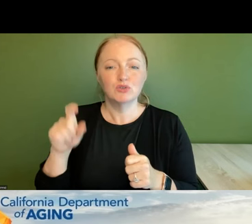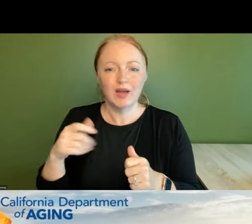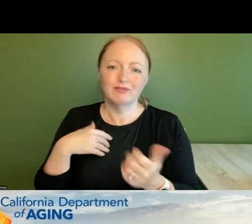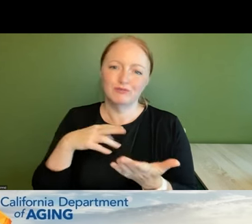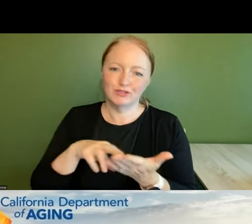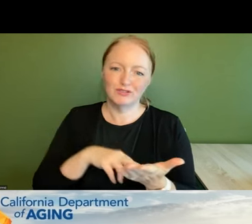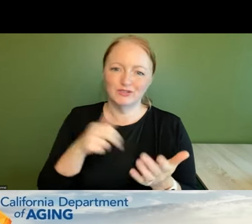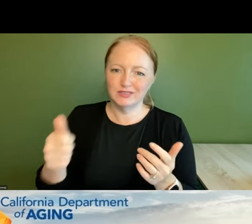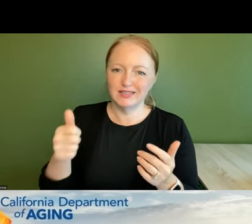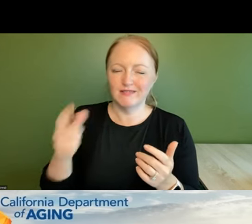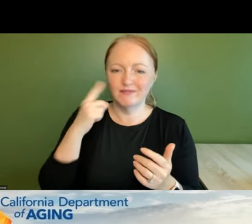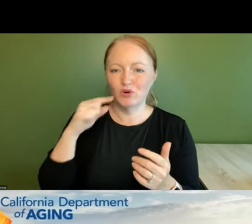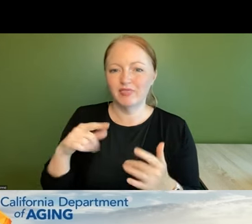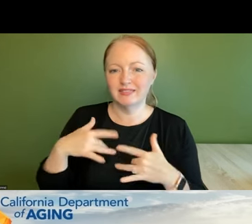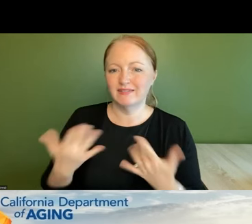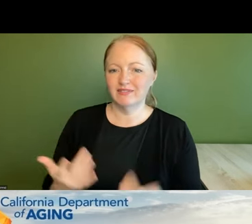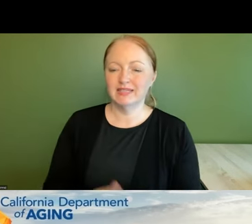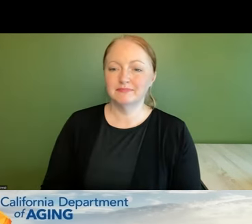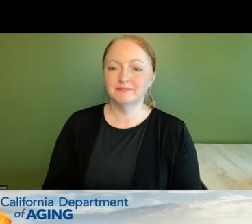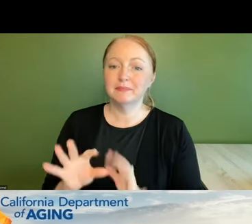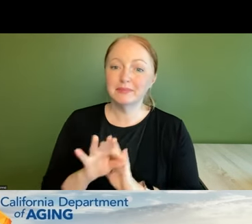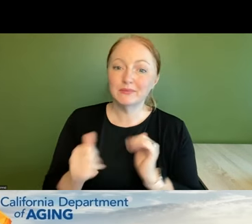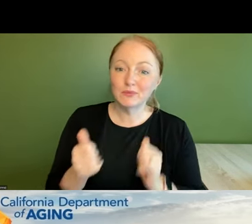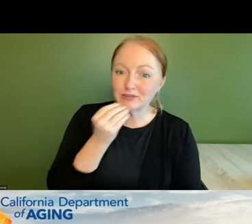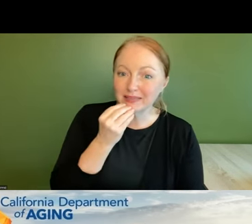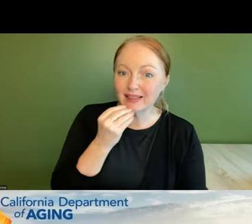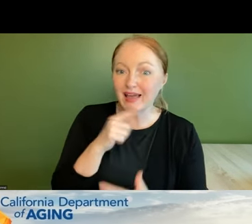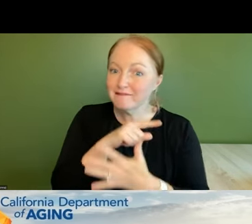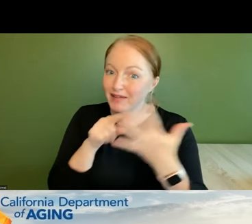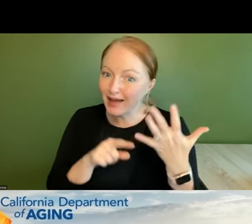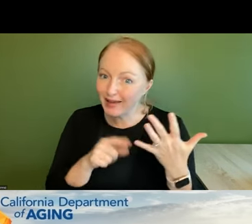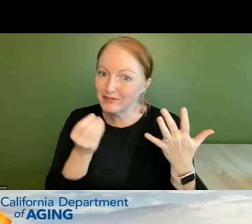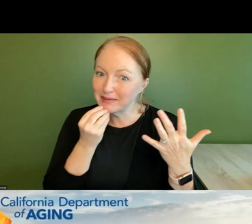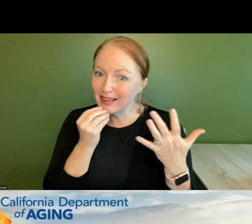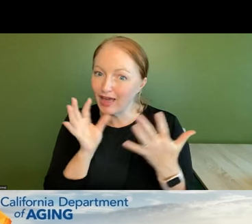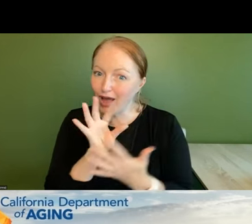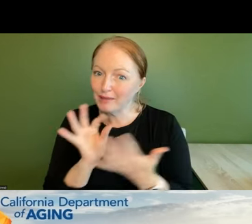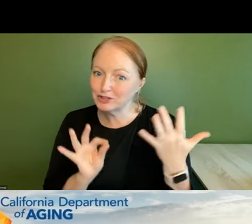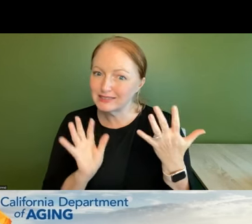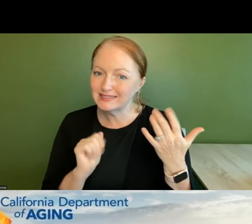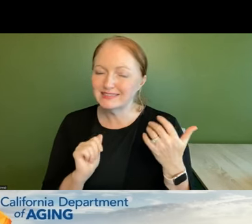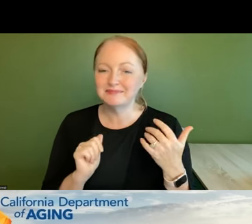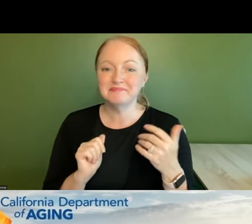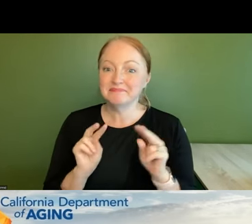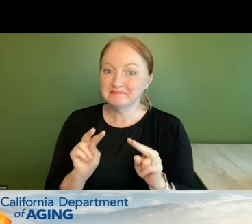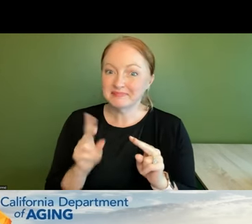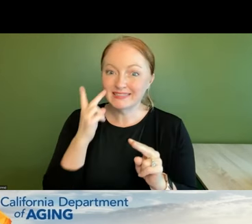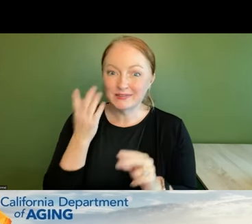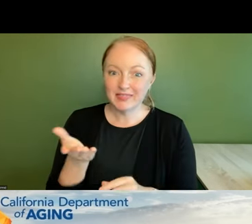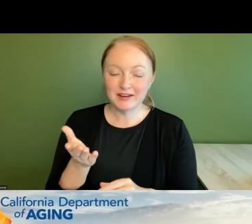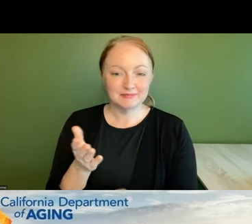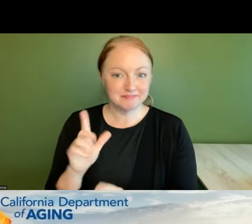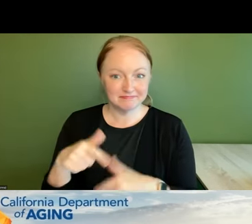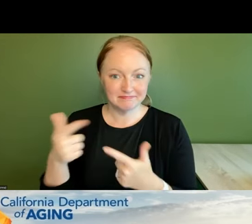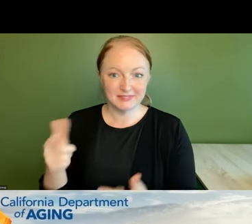register yourself for this event you get to pick which meal you want there's five lovely selections and um i can't wait to see you there back